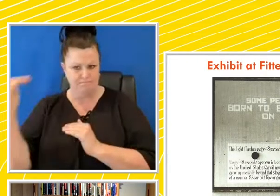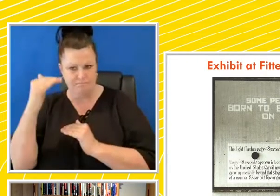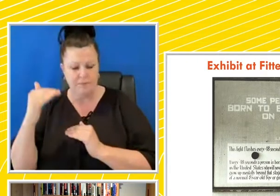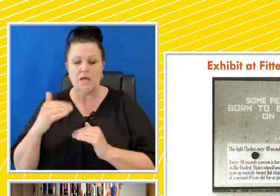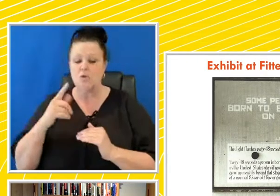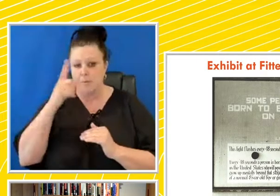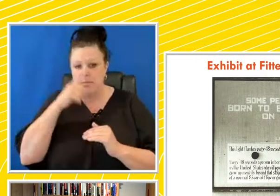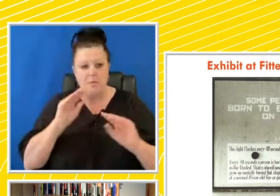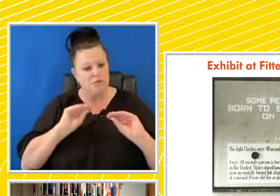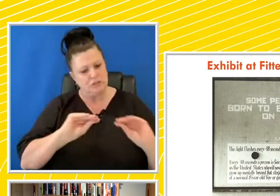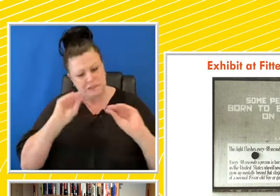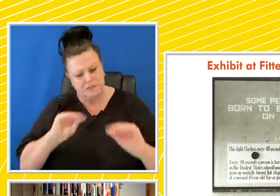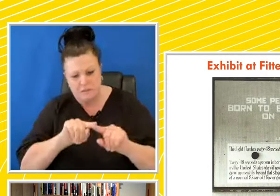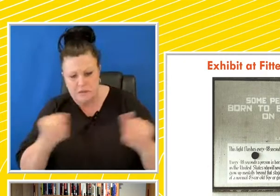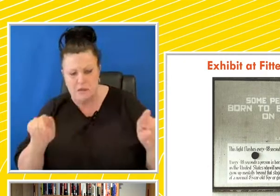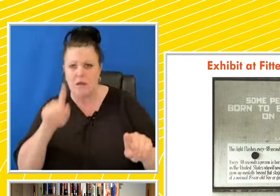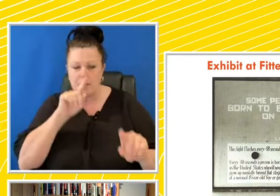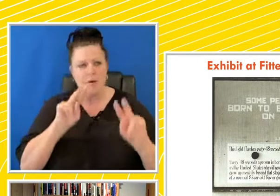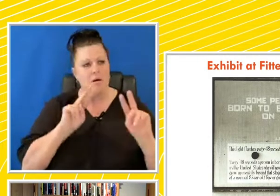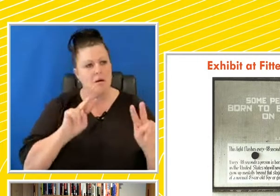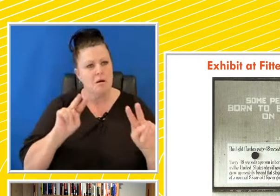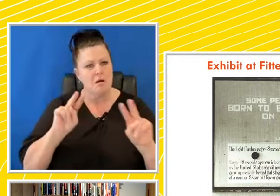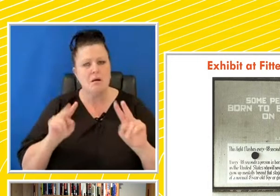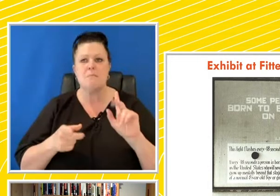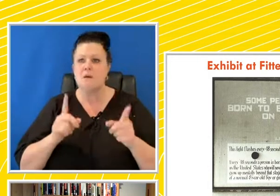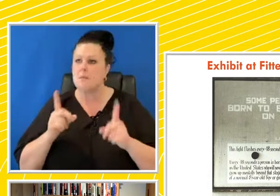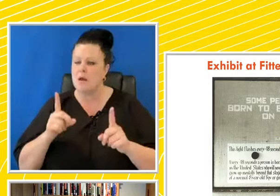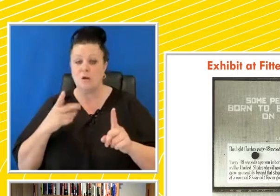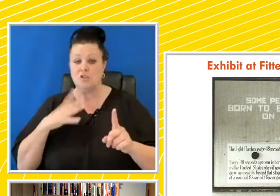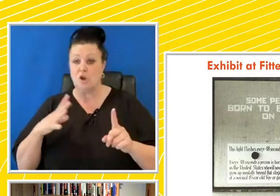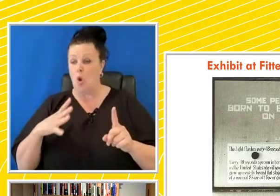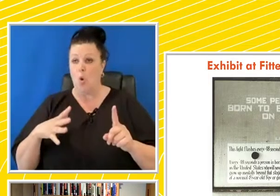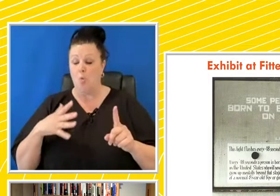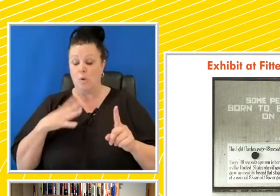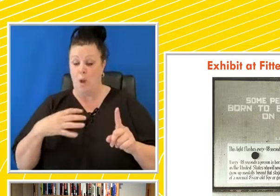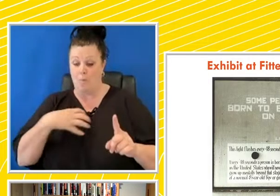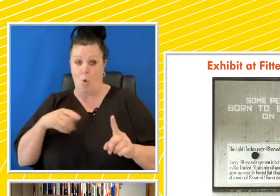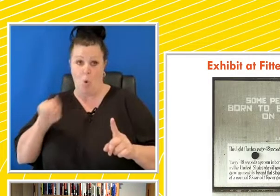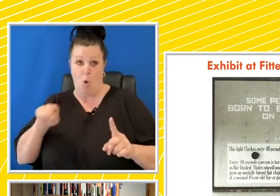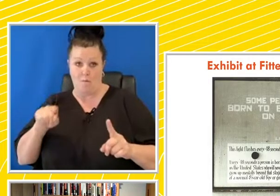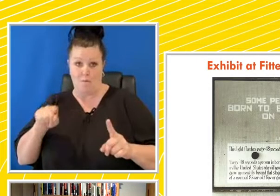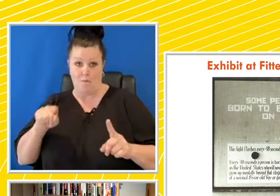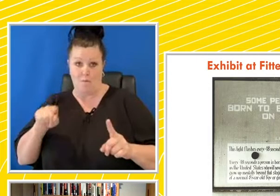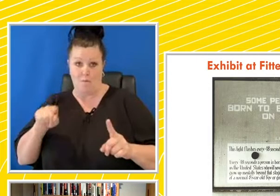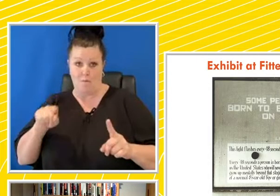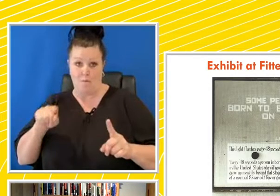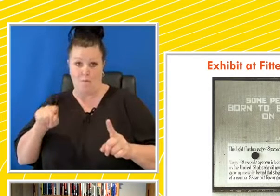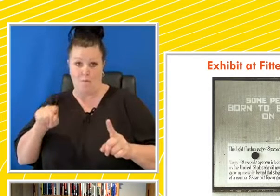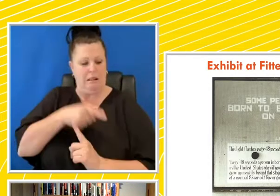that these people, there's becoming more of these are being born instead of these.